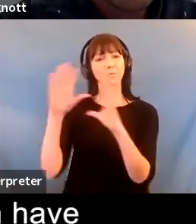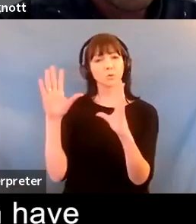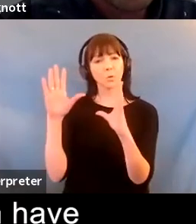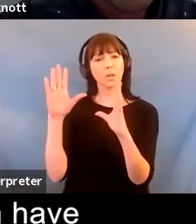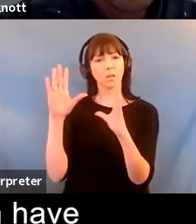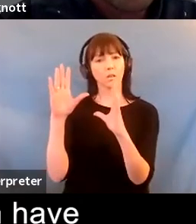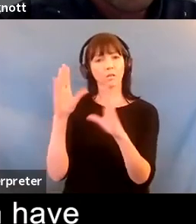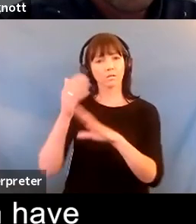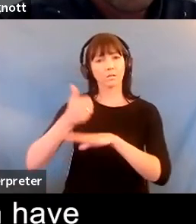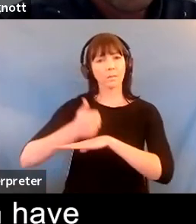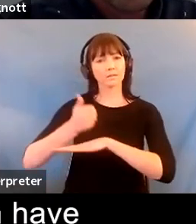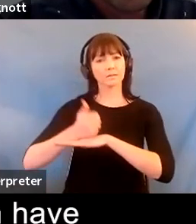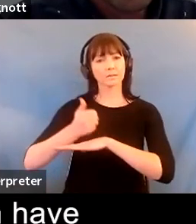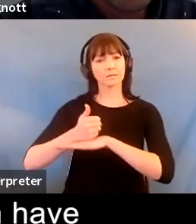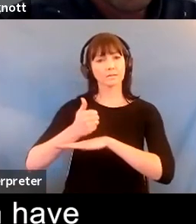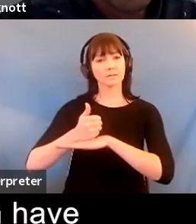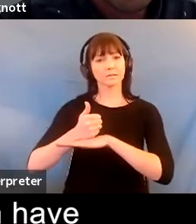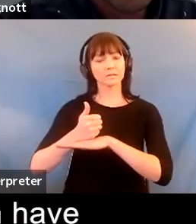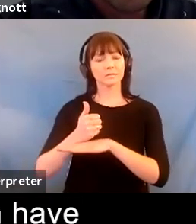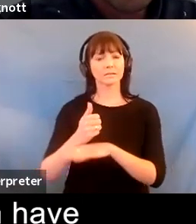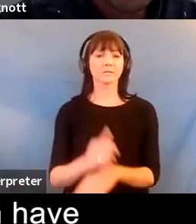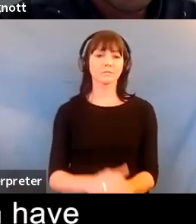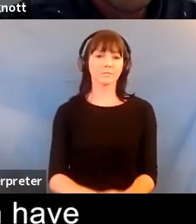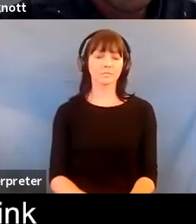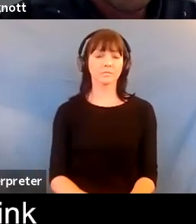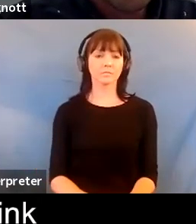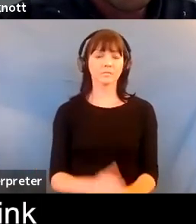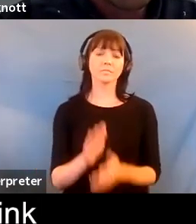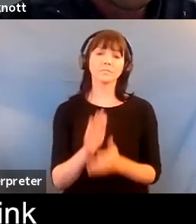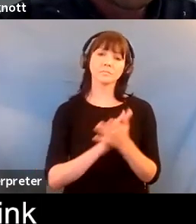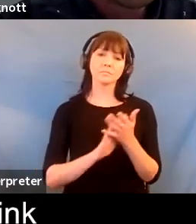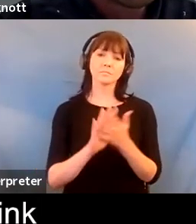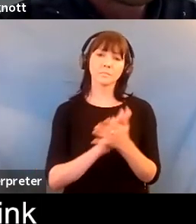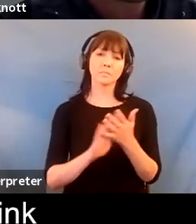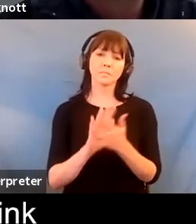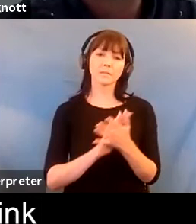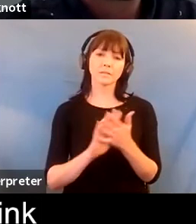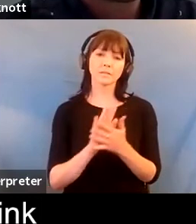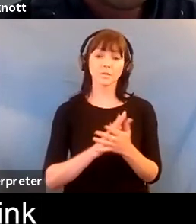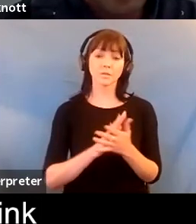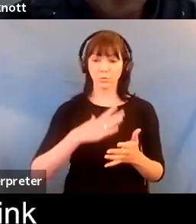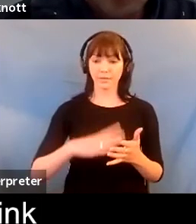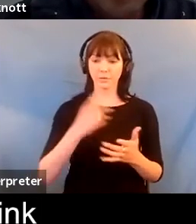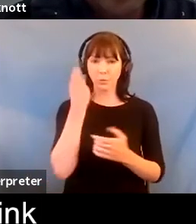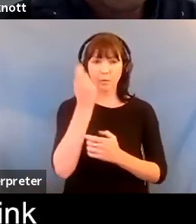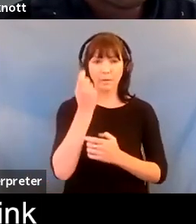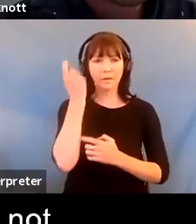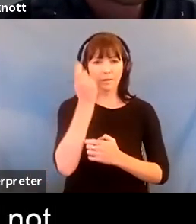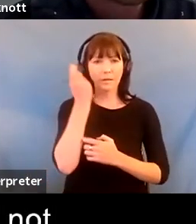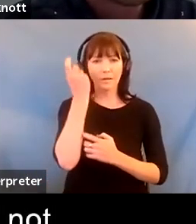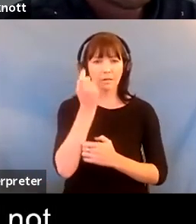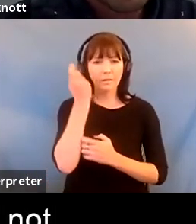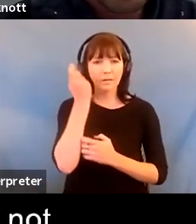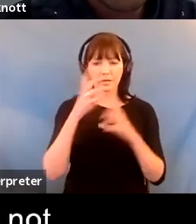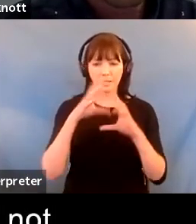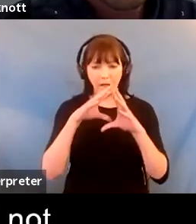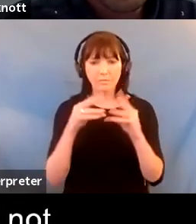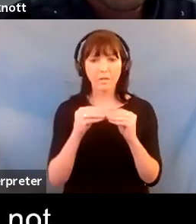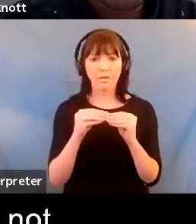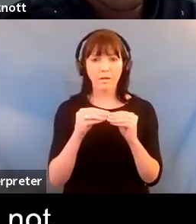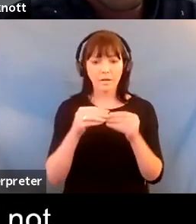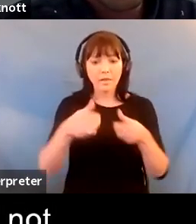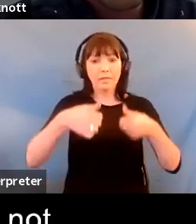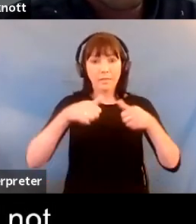basis which can have this effective you know meaning that basically you have to sort of think everything through before you do everything and